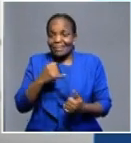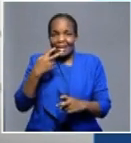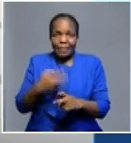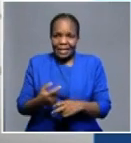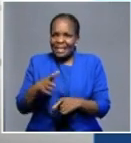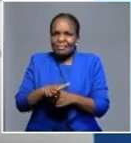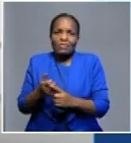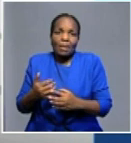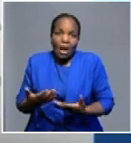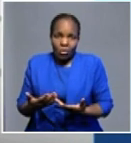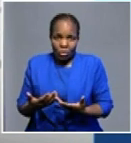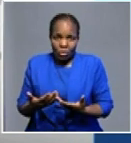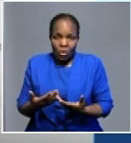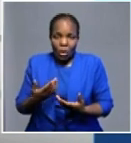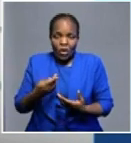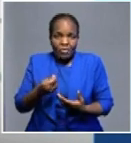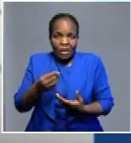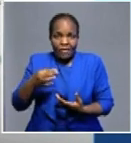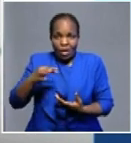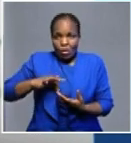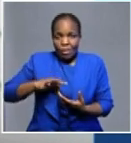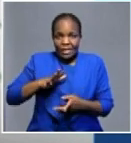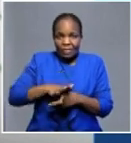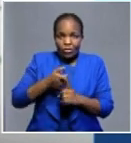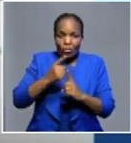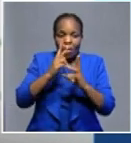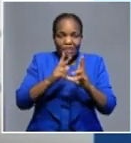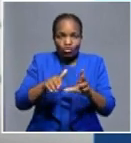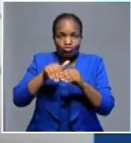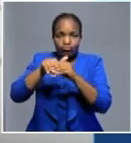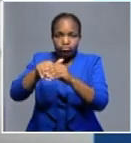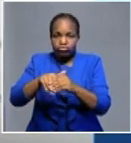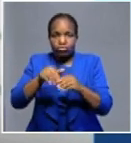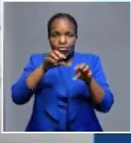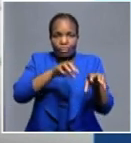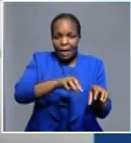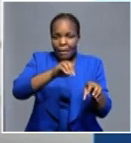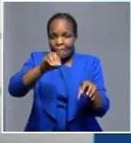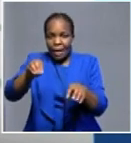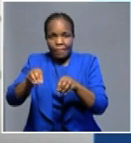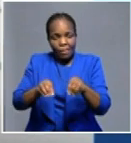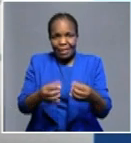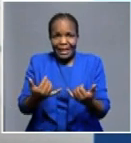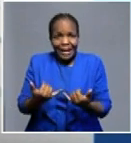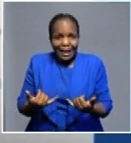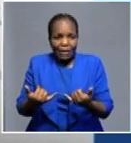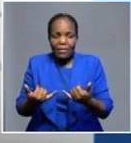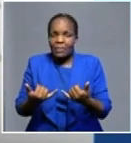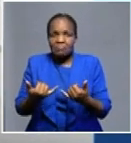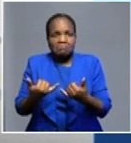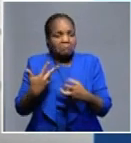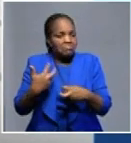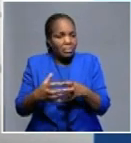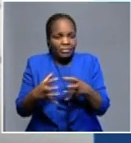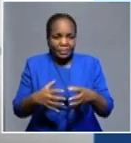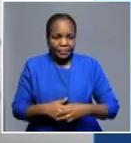depends on the public transportation and on the transportation of the passengers. So, therefore, it has really negatively affected